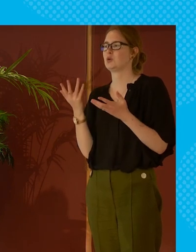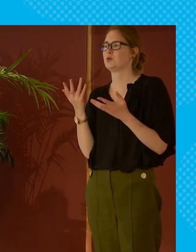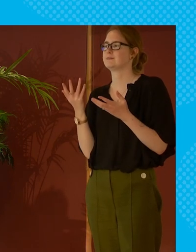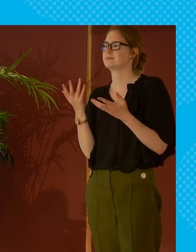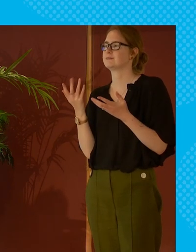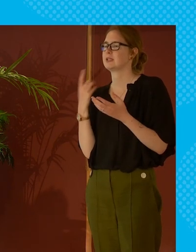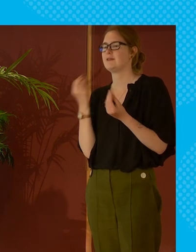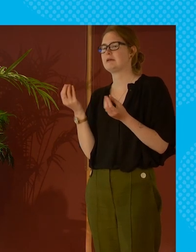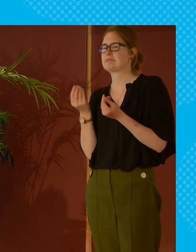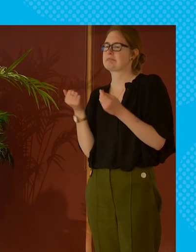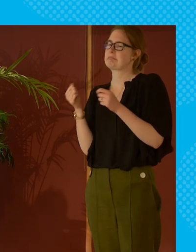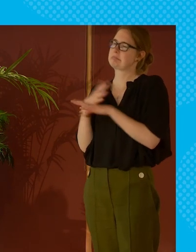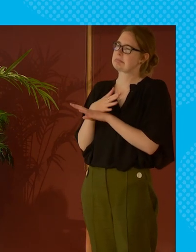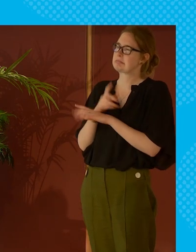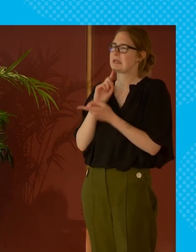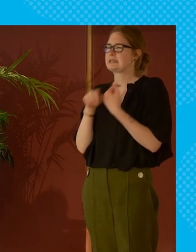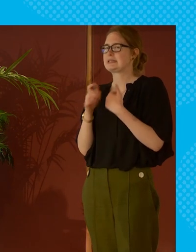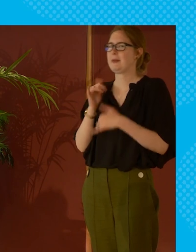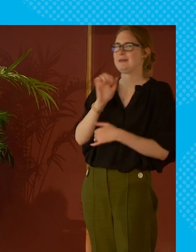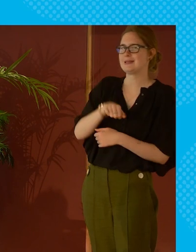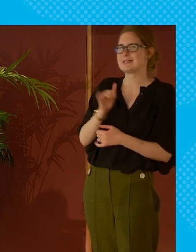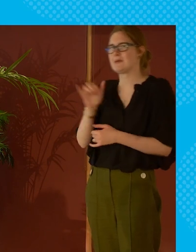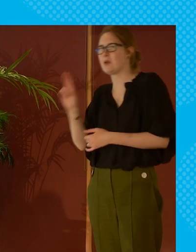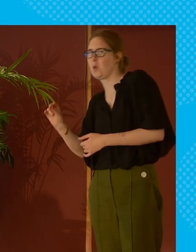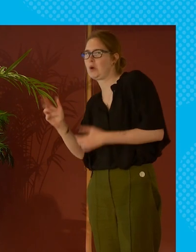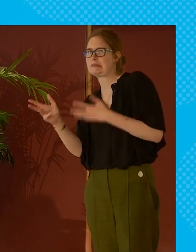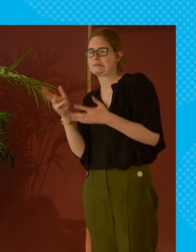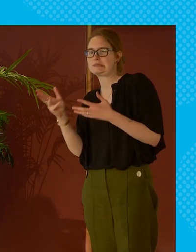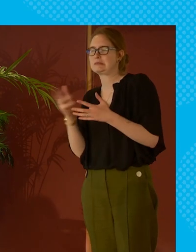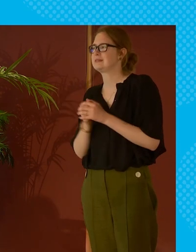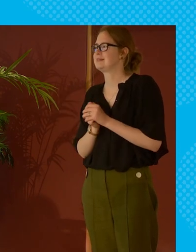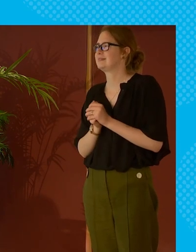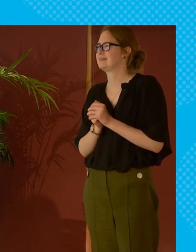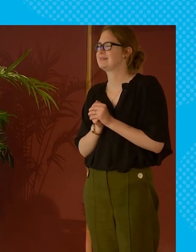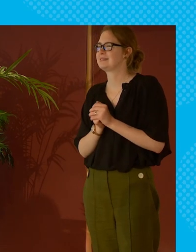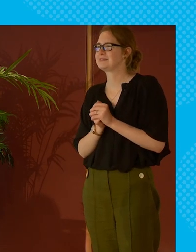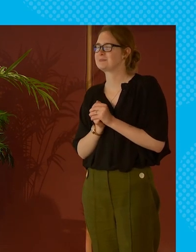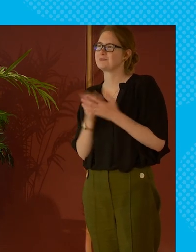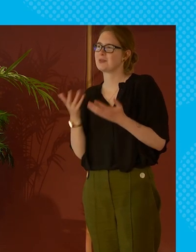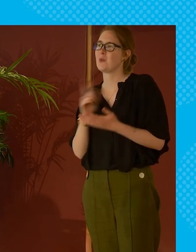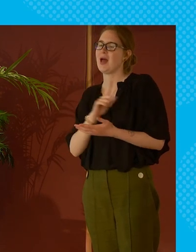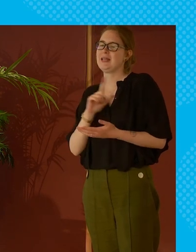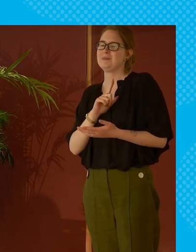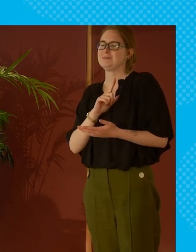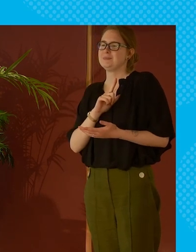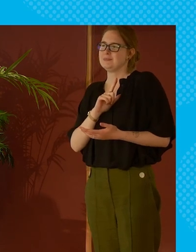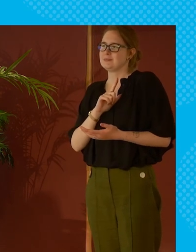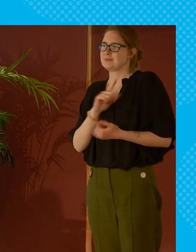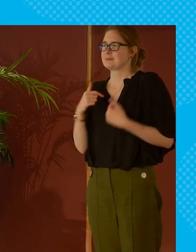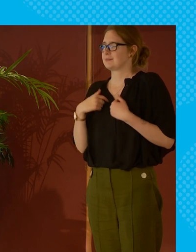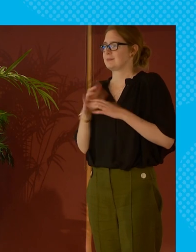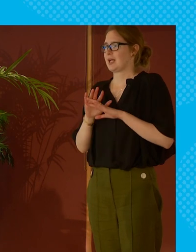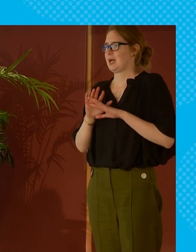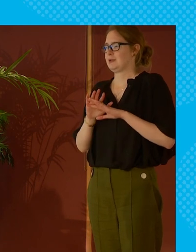fudged it's not a fudged answer it's like maybe it's i maybe it's no right yeah because actually